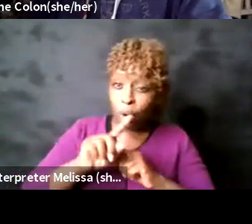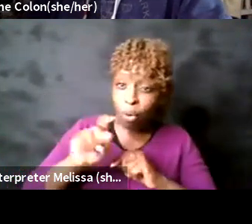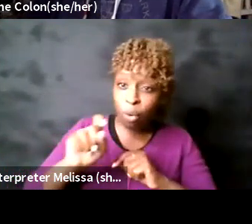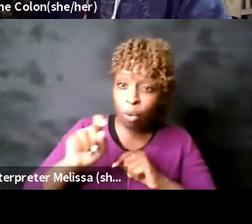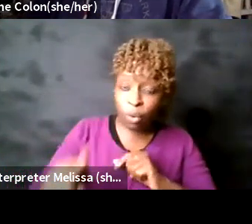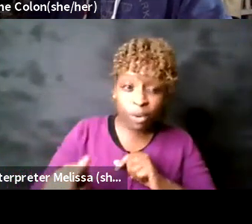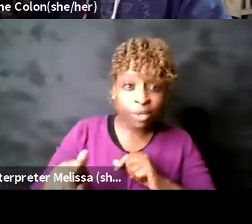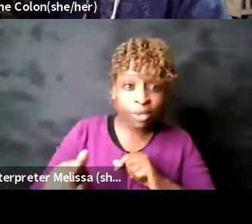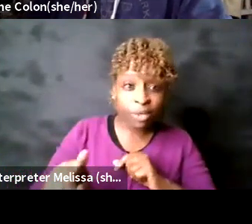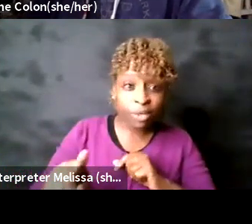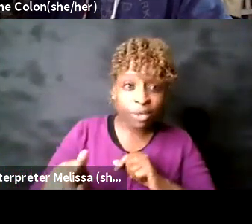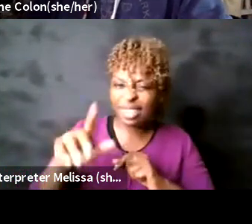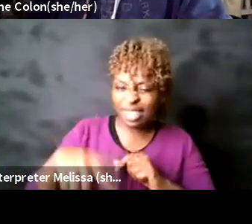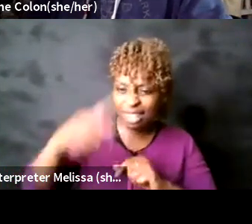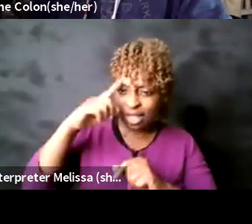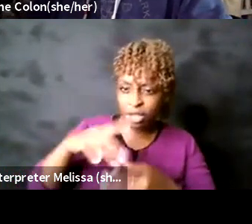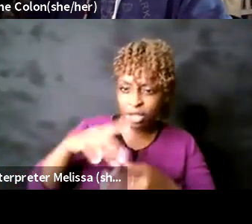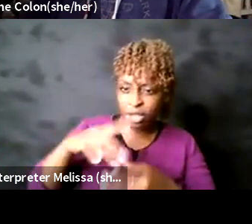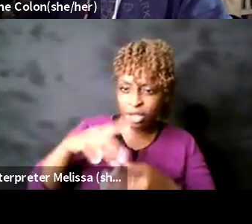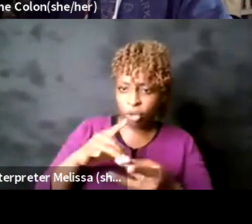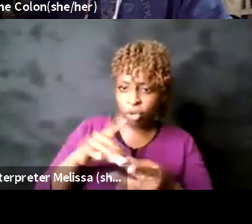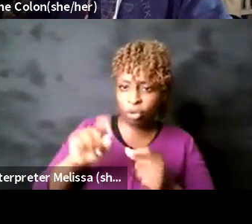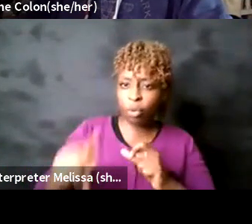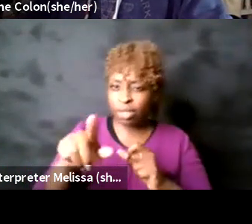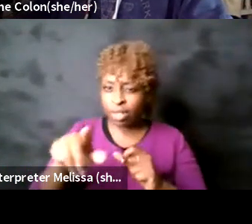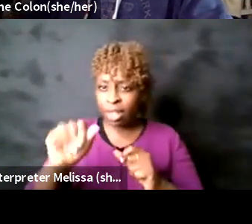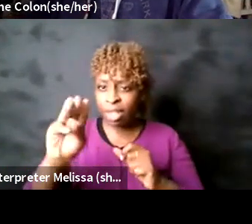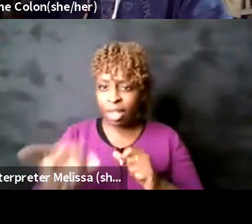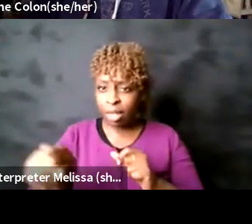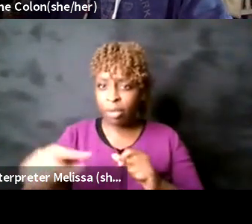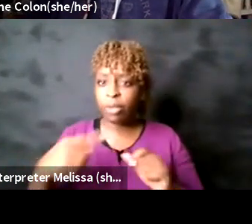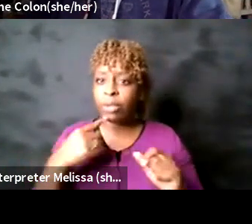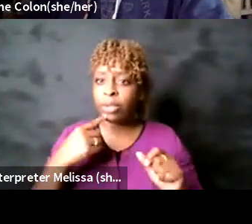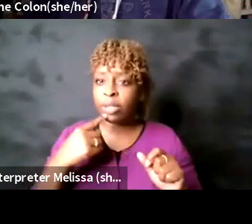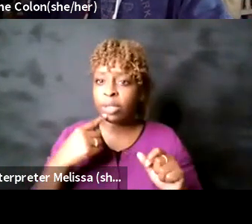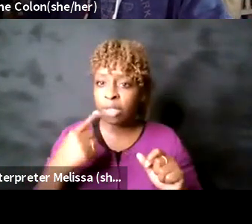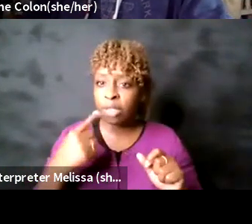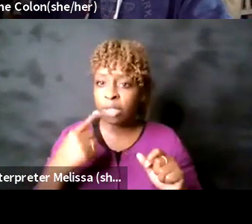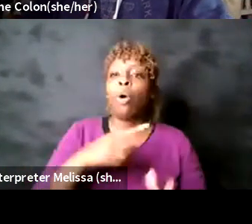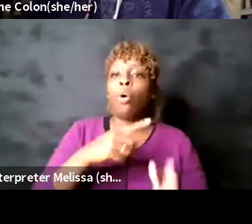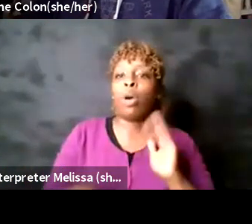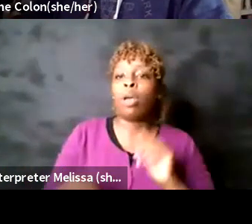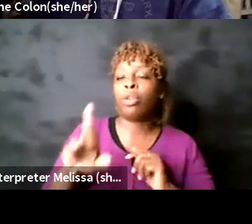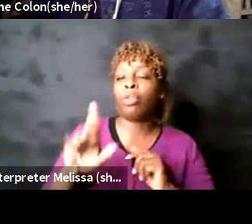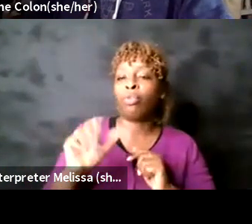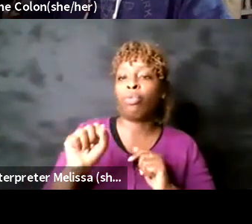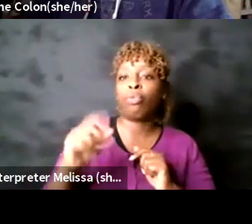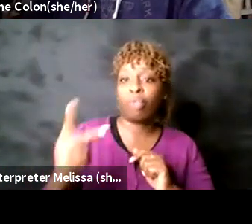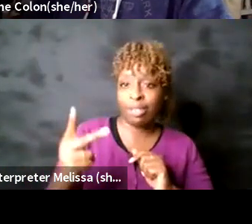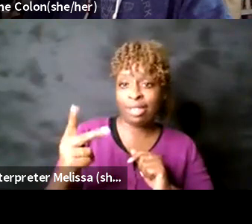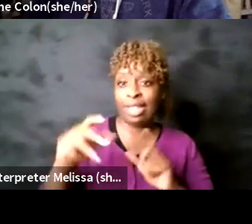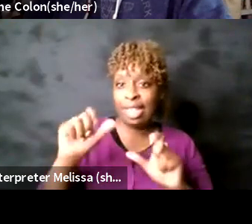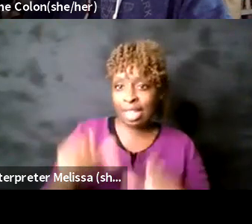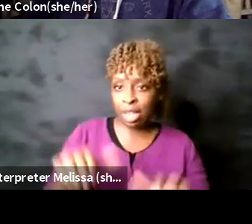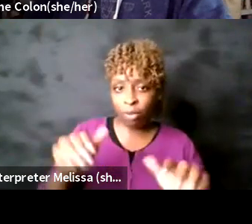this is based on a question that you were giving us amy what risks can we take in positive ways can you relate specific experiences